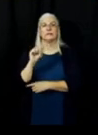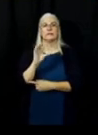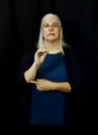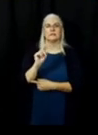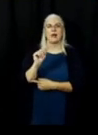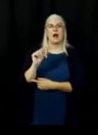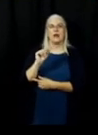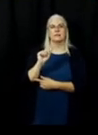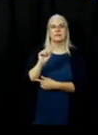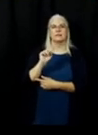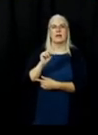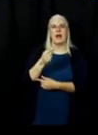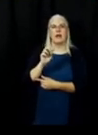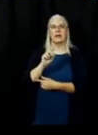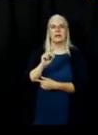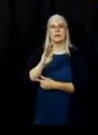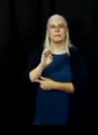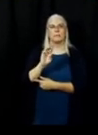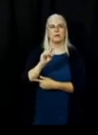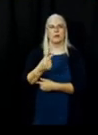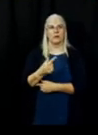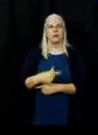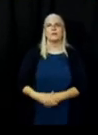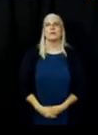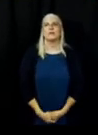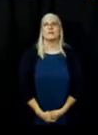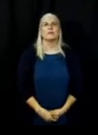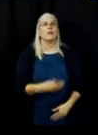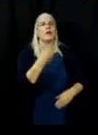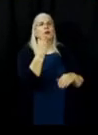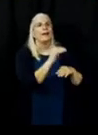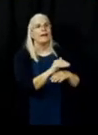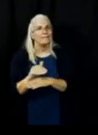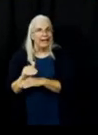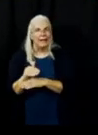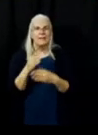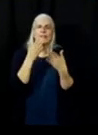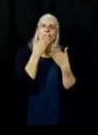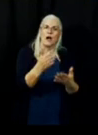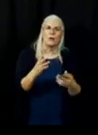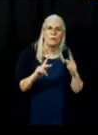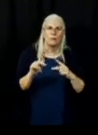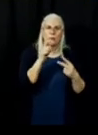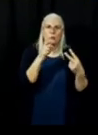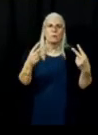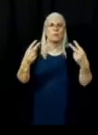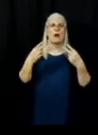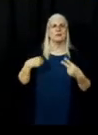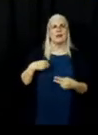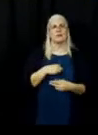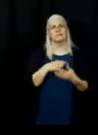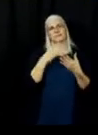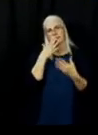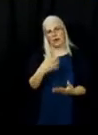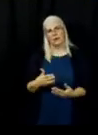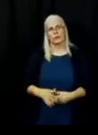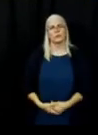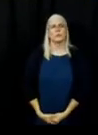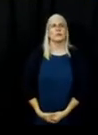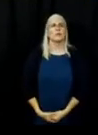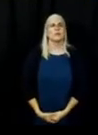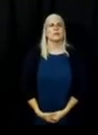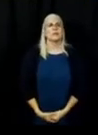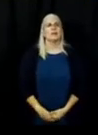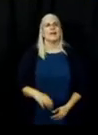Good evening. Thank you very much for everyone who's joining us on the presentation tonight. Just as Supervisor